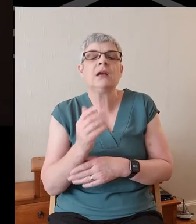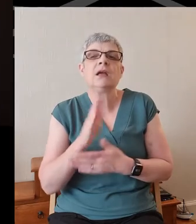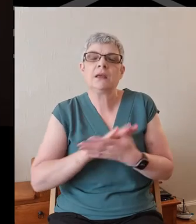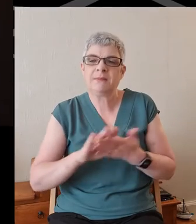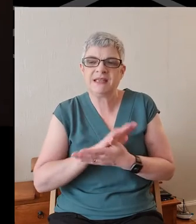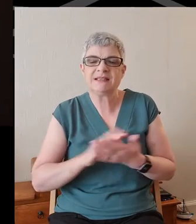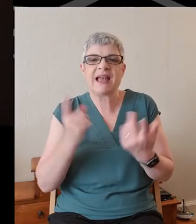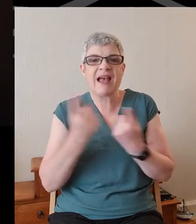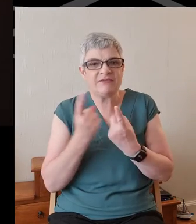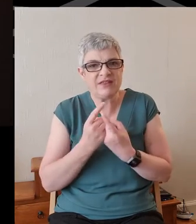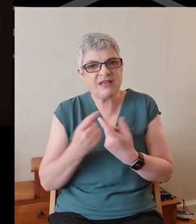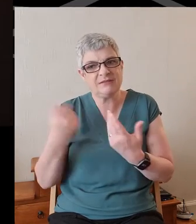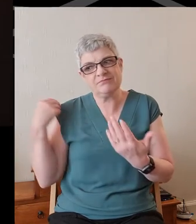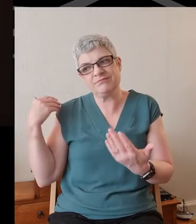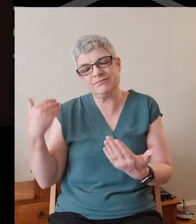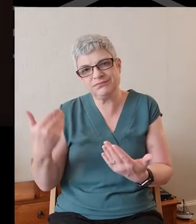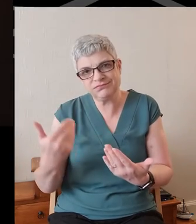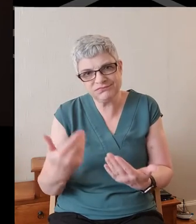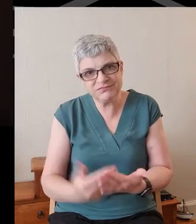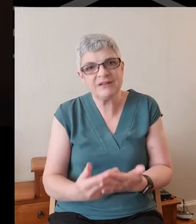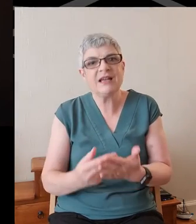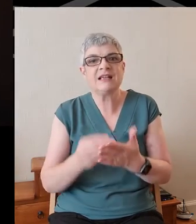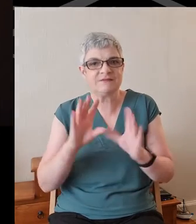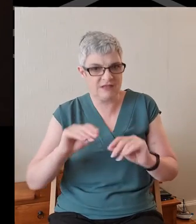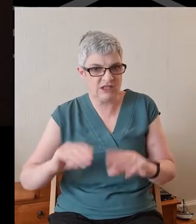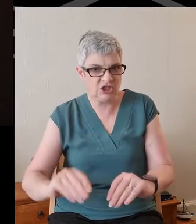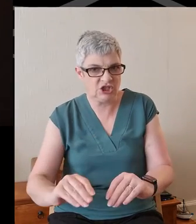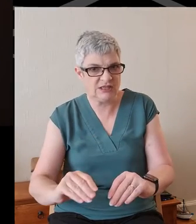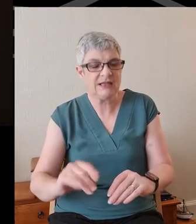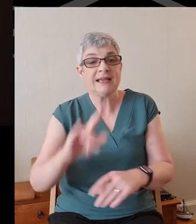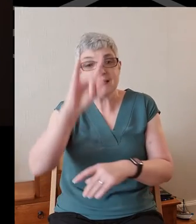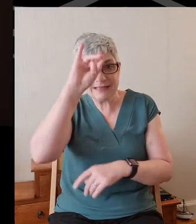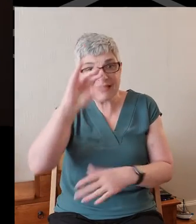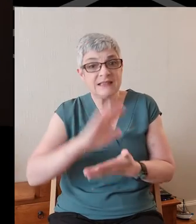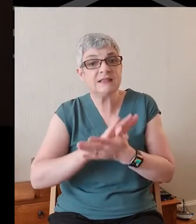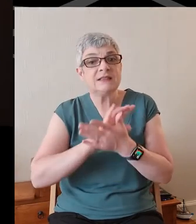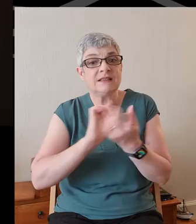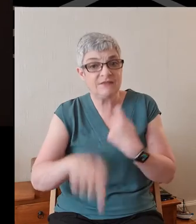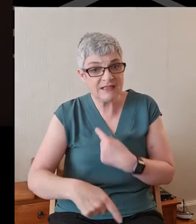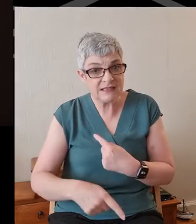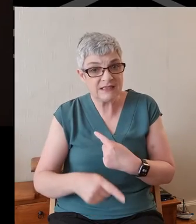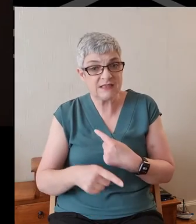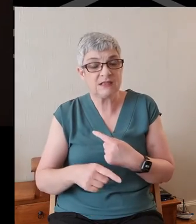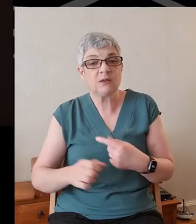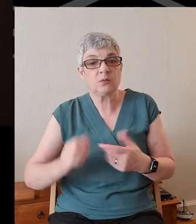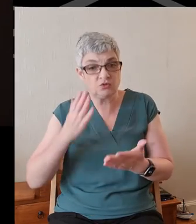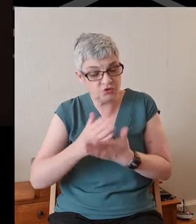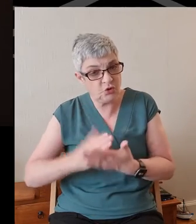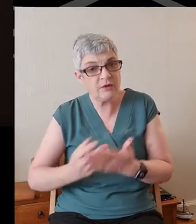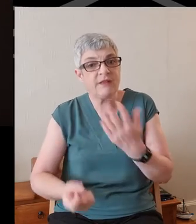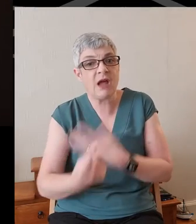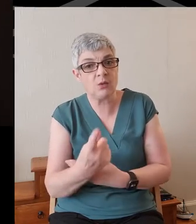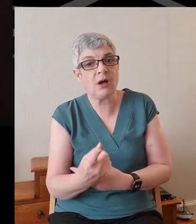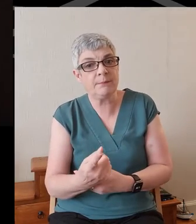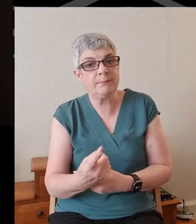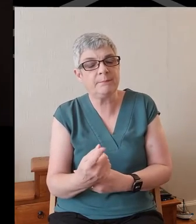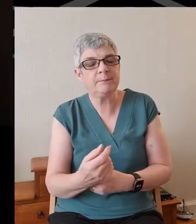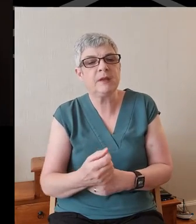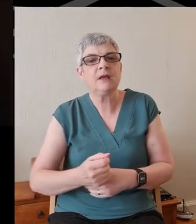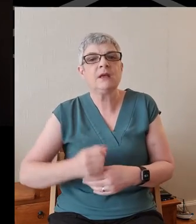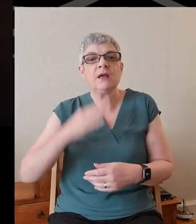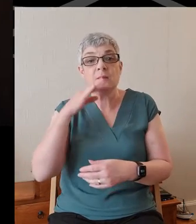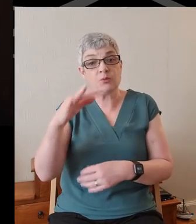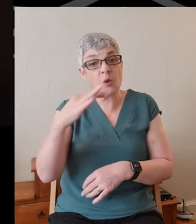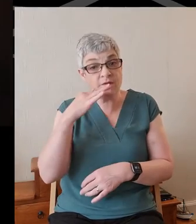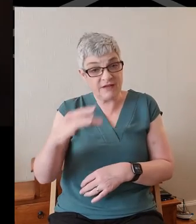that has stood in its way has been dealt with. Satan is defeated. The outcome is assured. The Old Testament prophets,